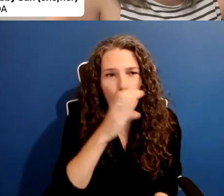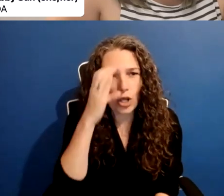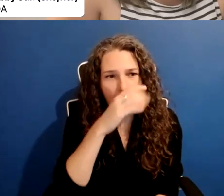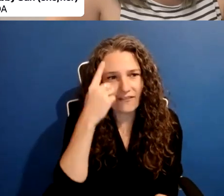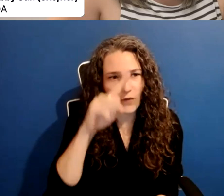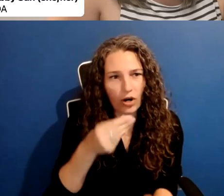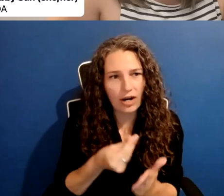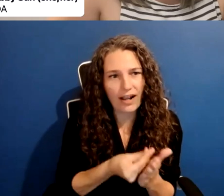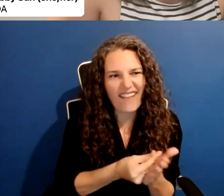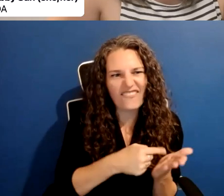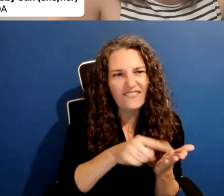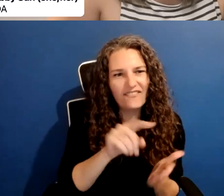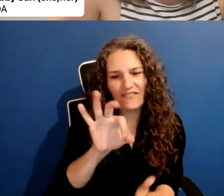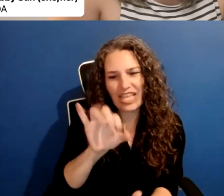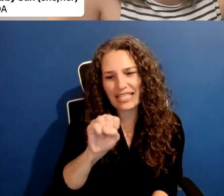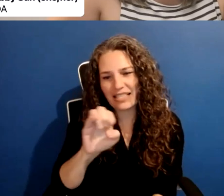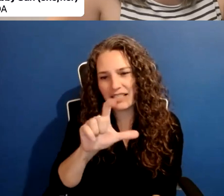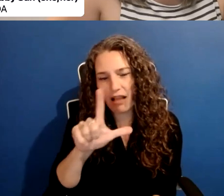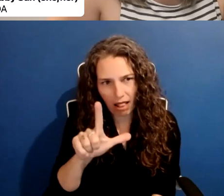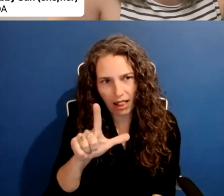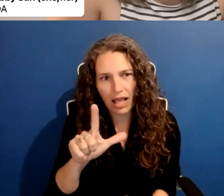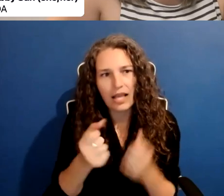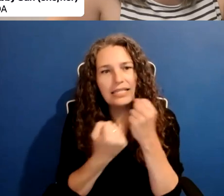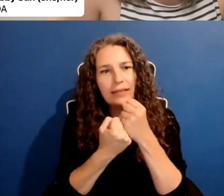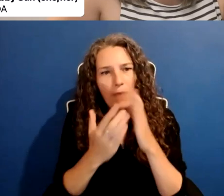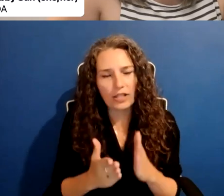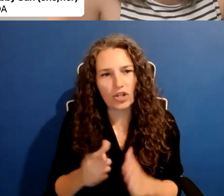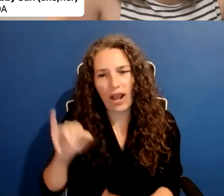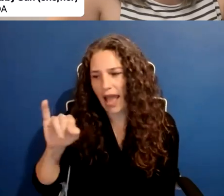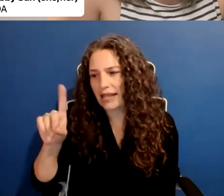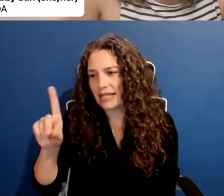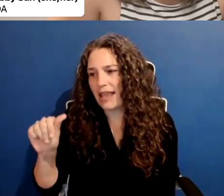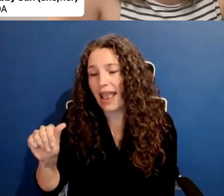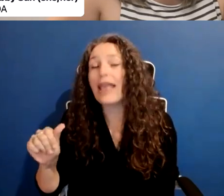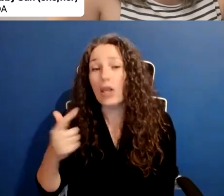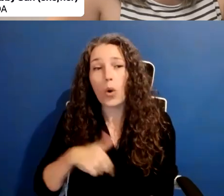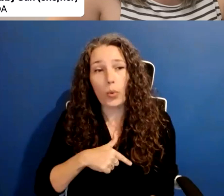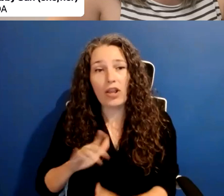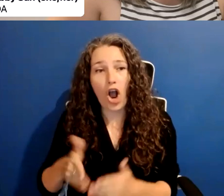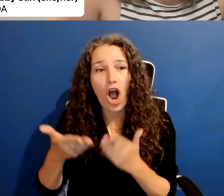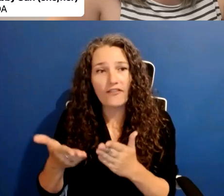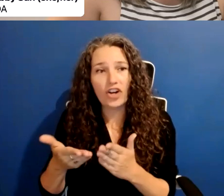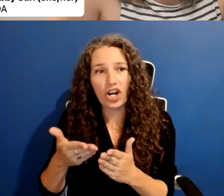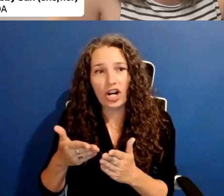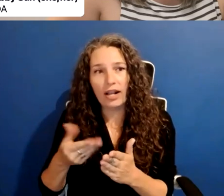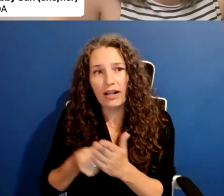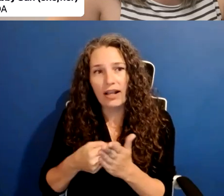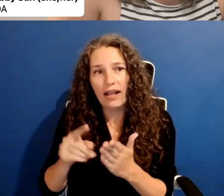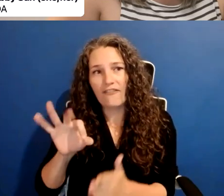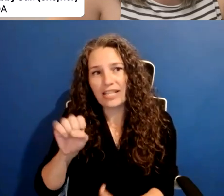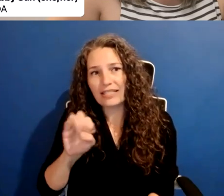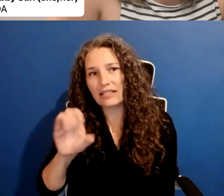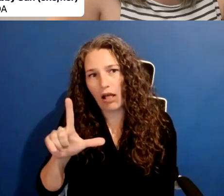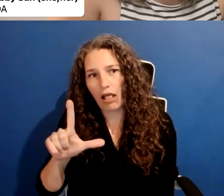sponsorship, fiscal sponsor, IDA does do fiscal sponsorship. So, um, maybe we'll include that link in our